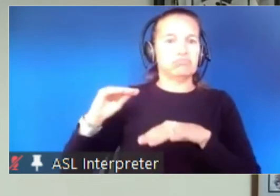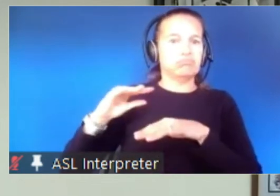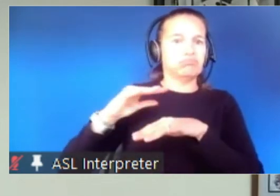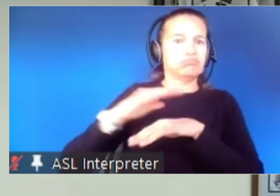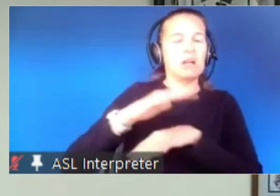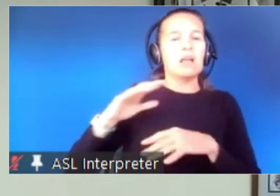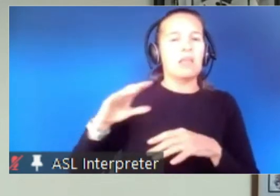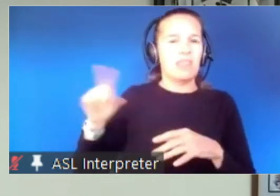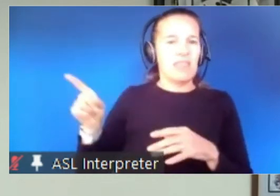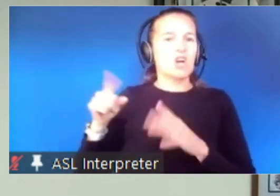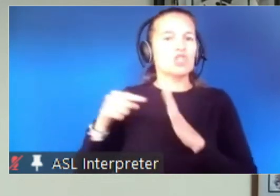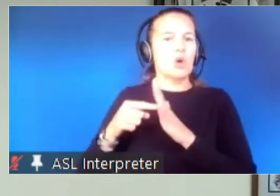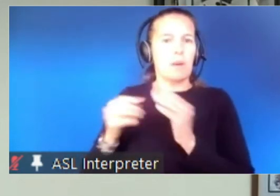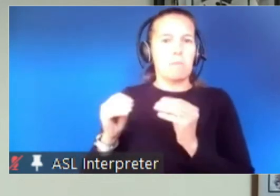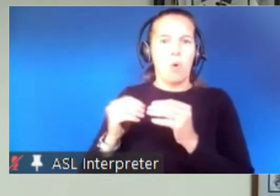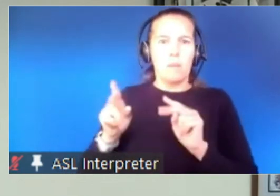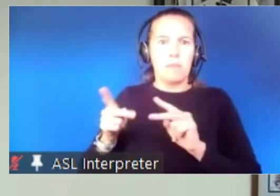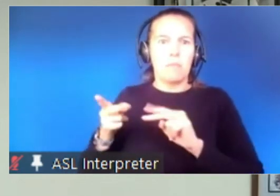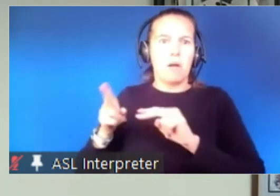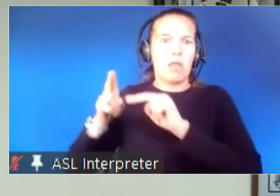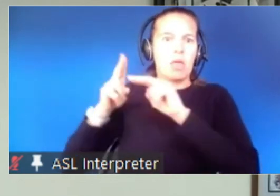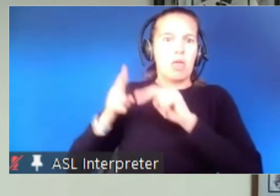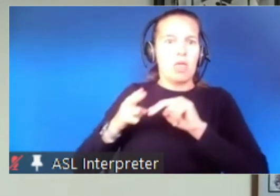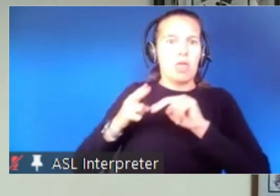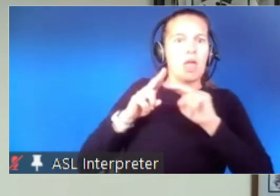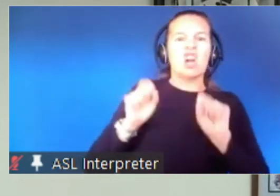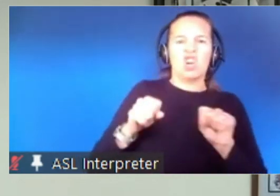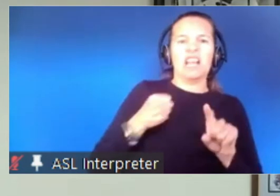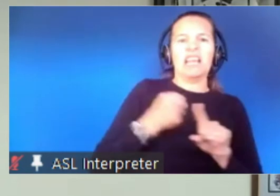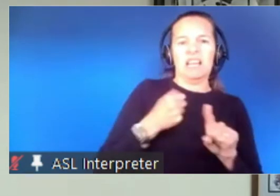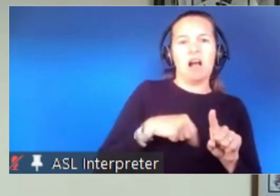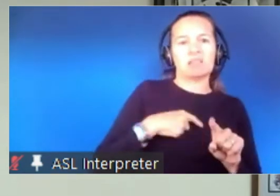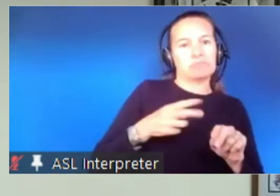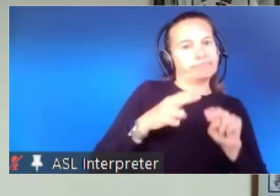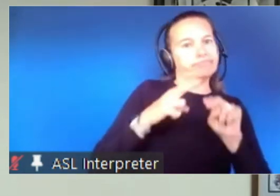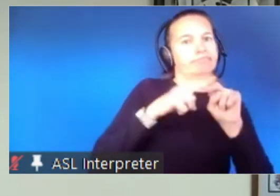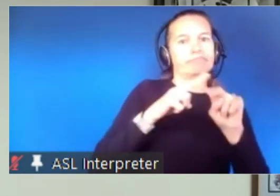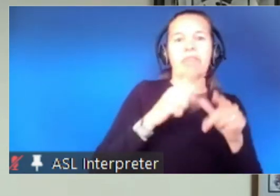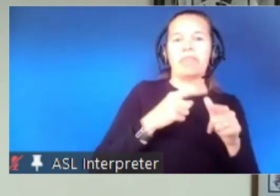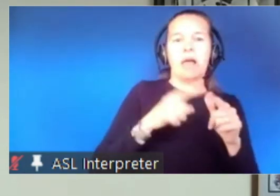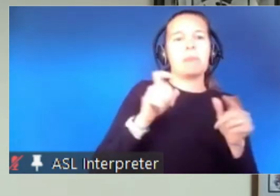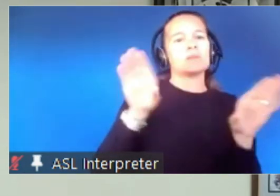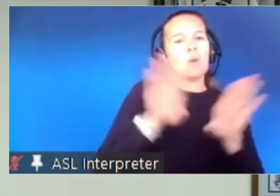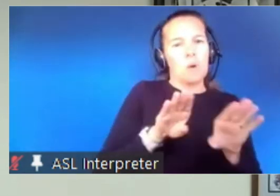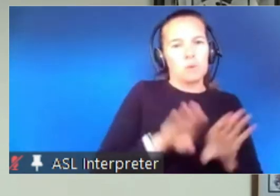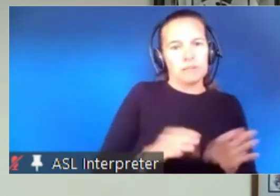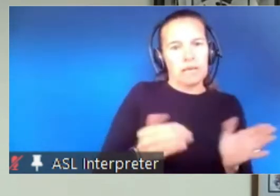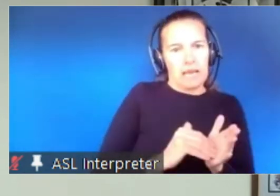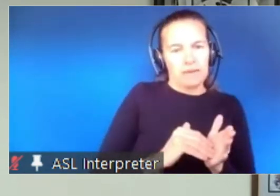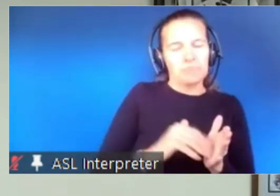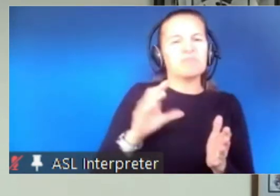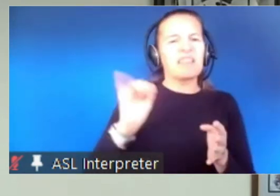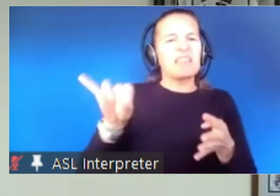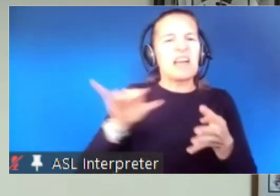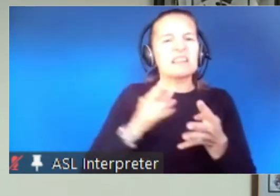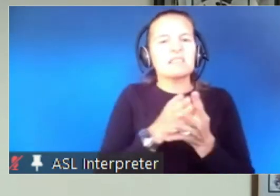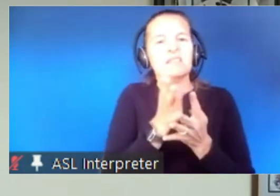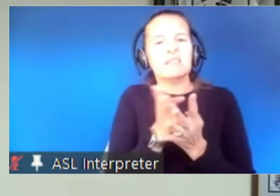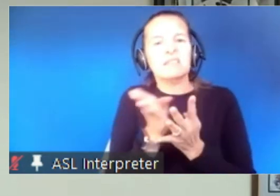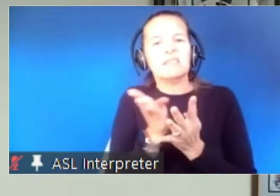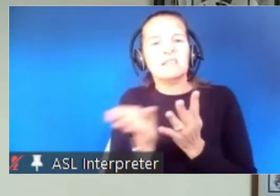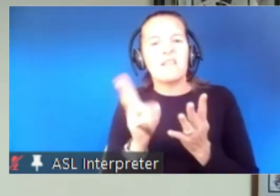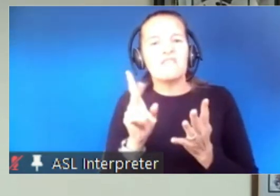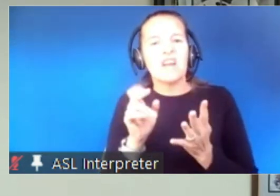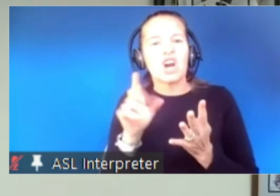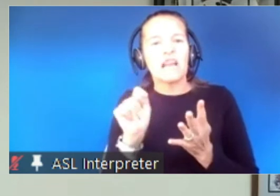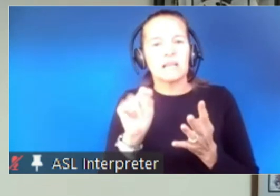surge and the need for more closures variants seem to be the cause there we've had a few here but that could